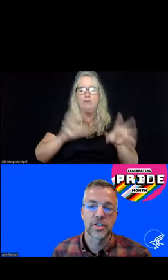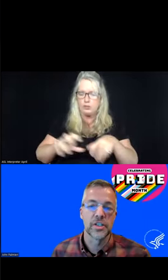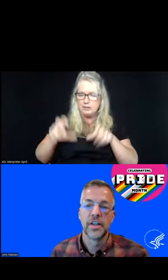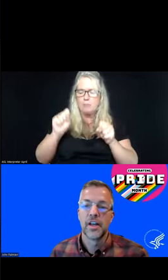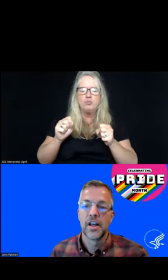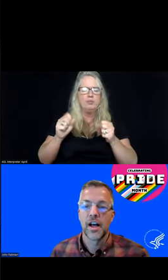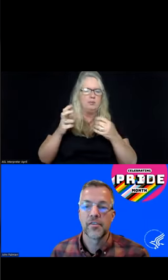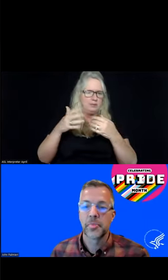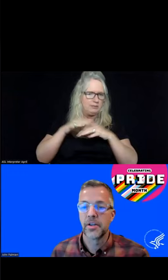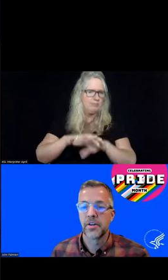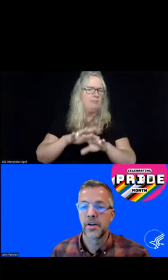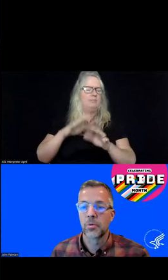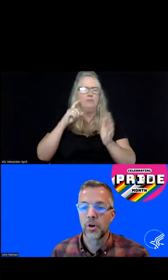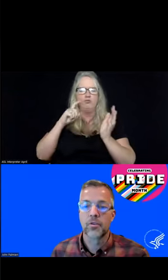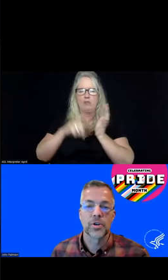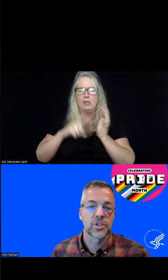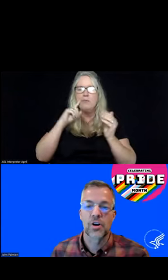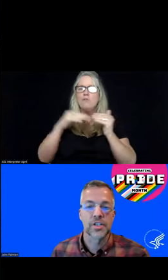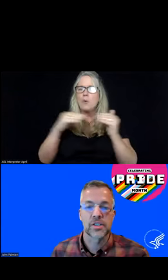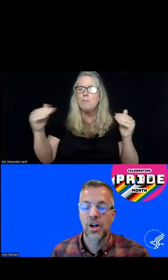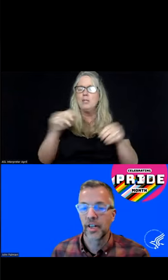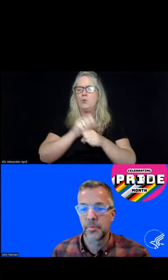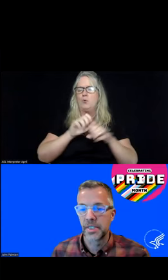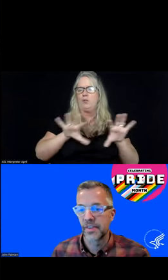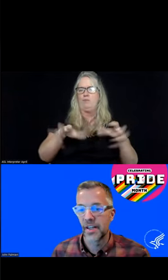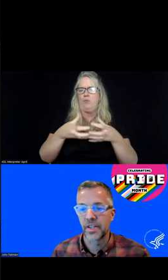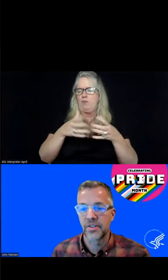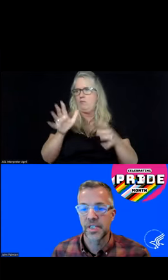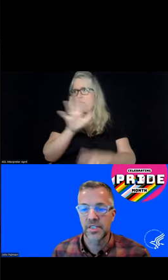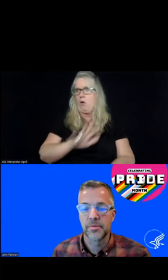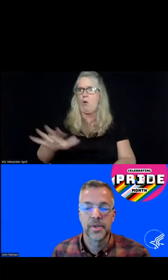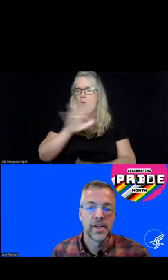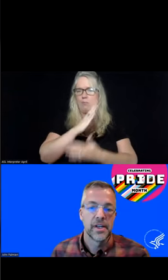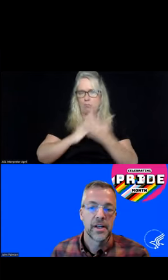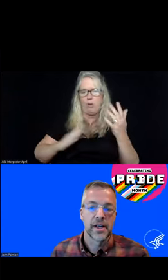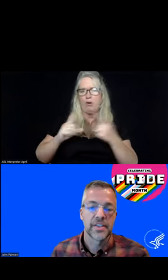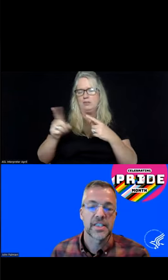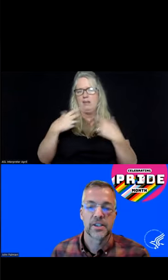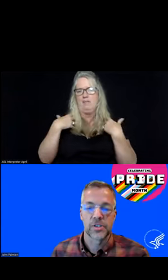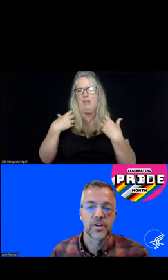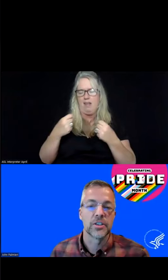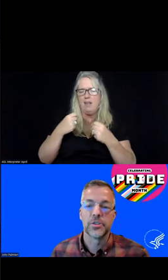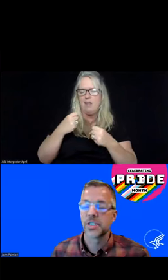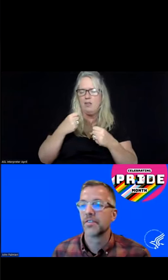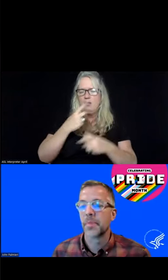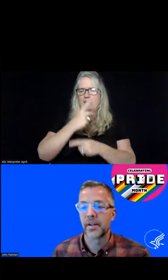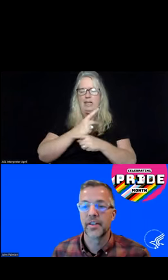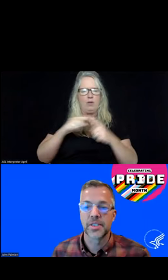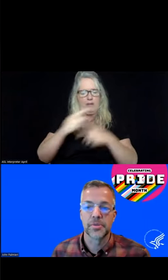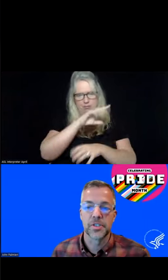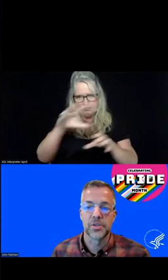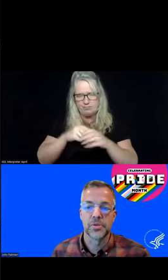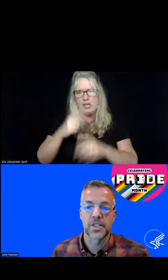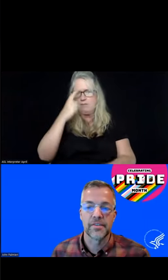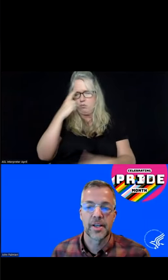integration of peer workforce across all elements of the healthcare system. These standards are inclusive of mental